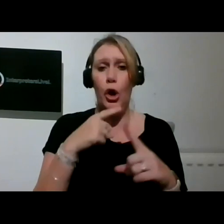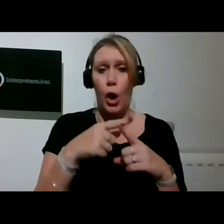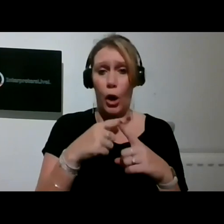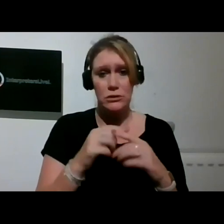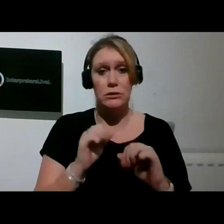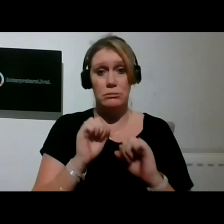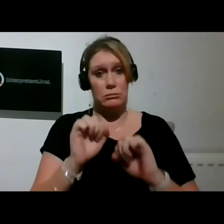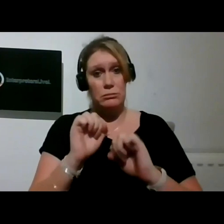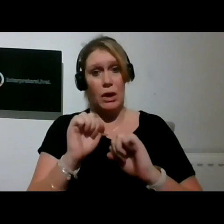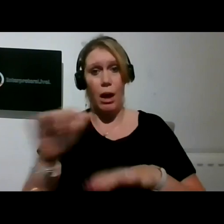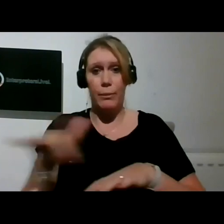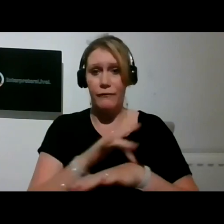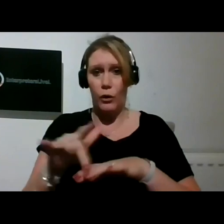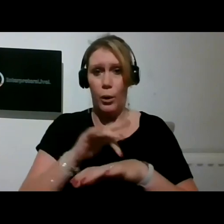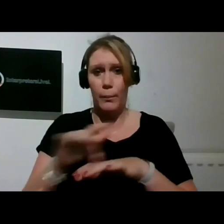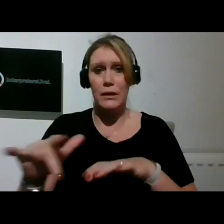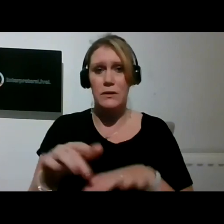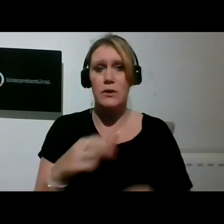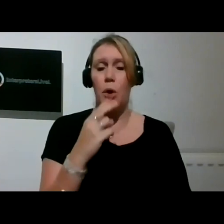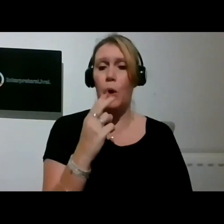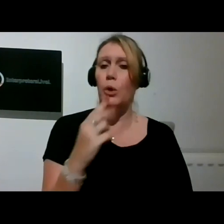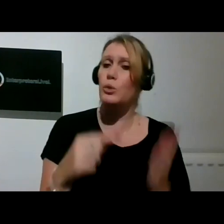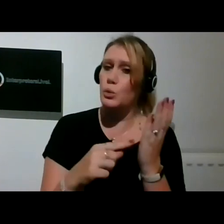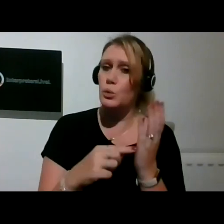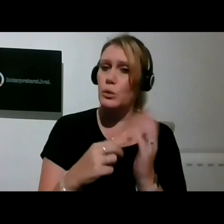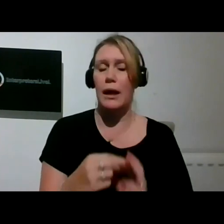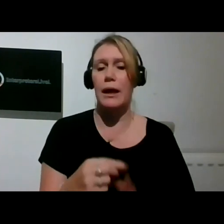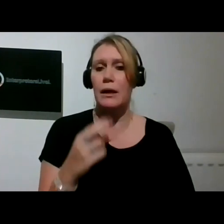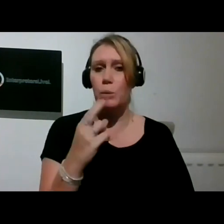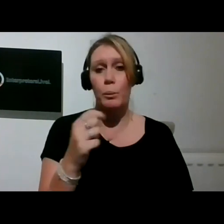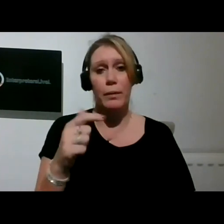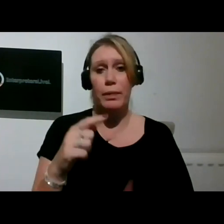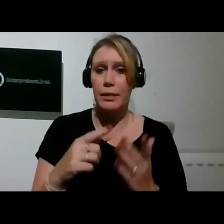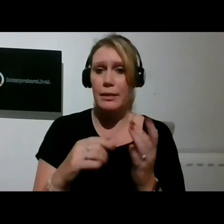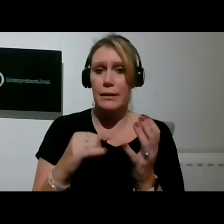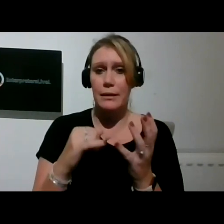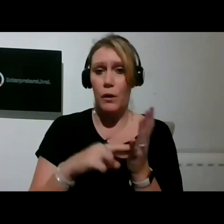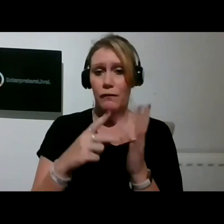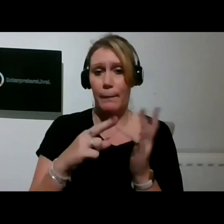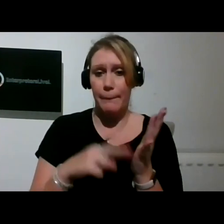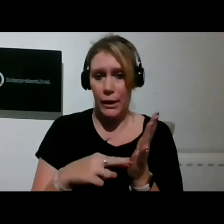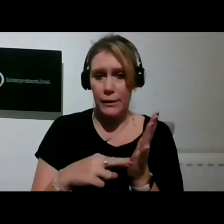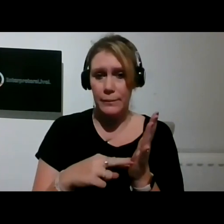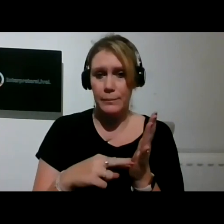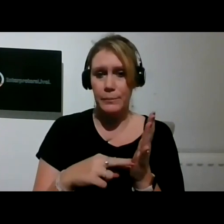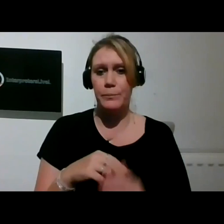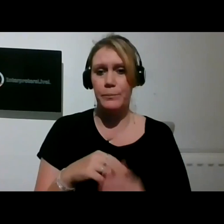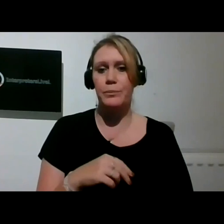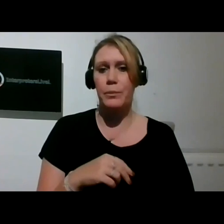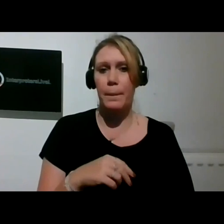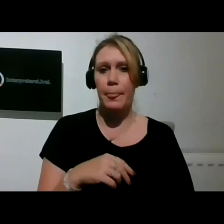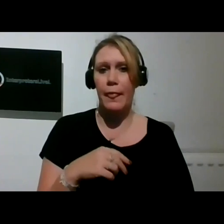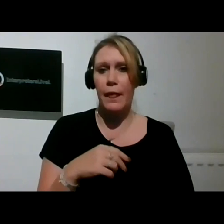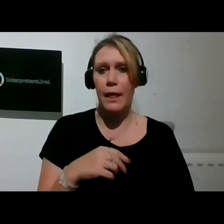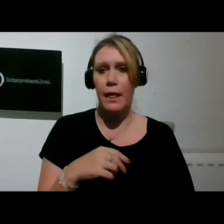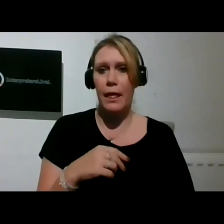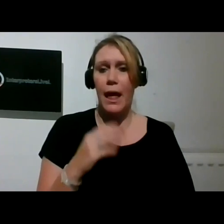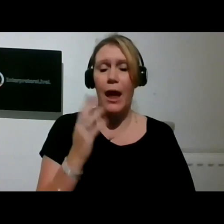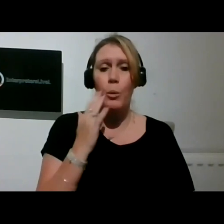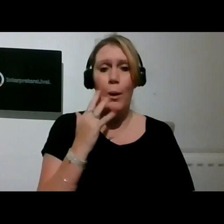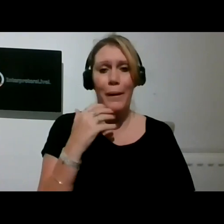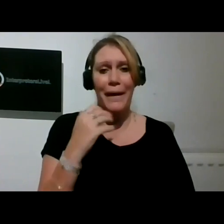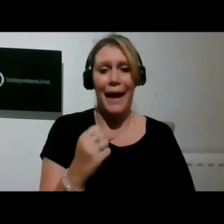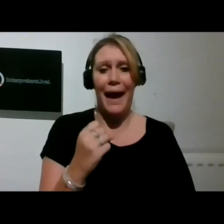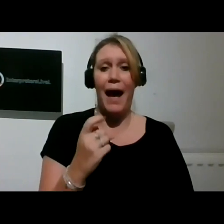7th of December. Newham residents will also be well represented when the Together Pop-Up Poetry Cafe returns on